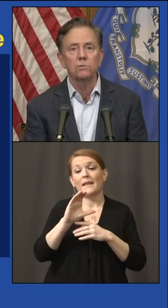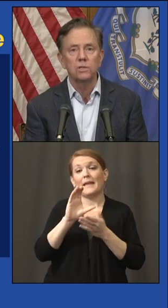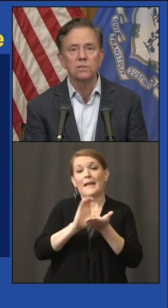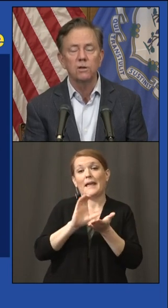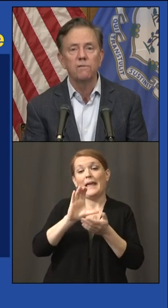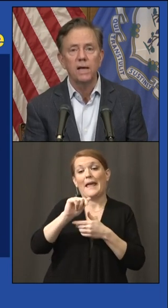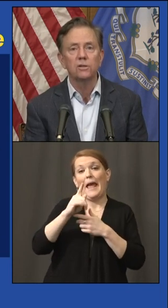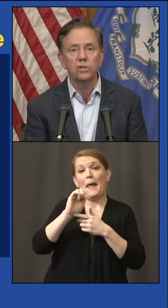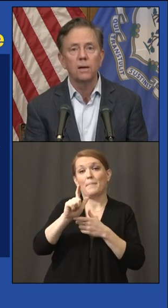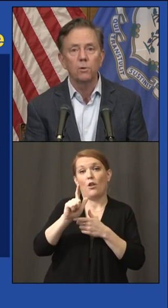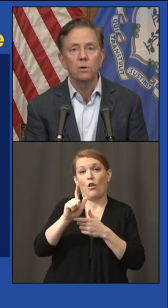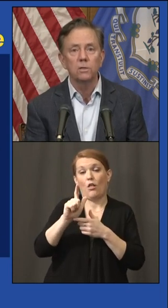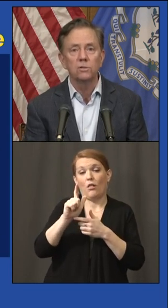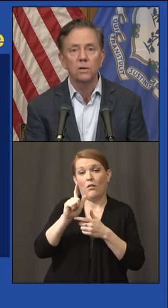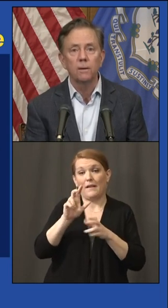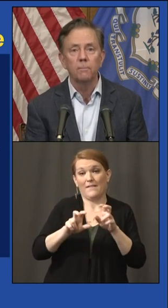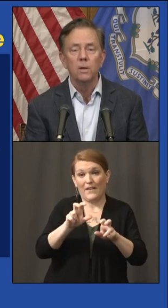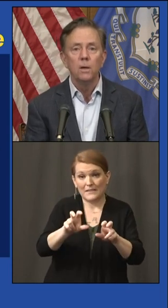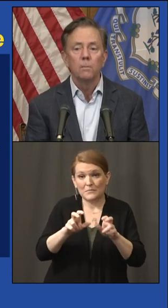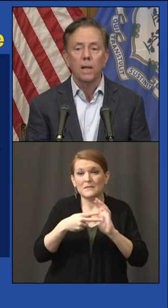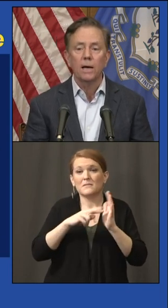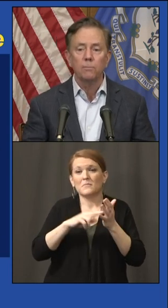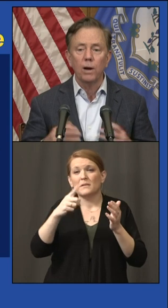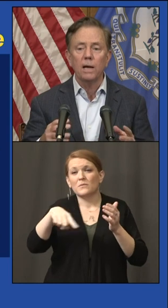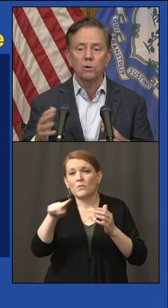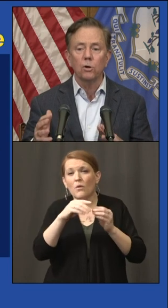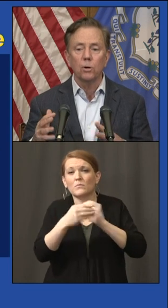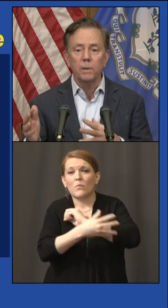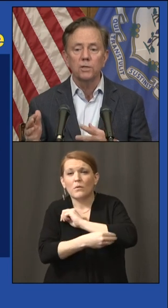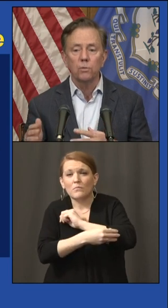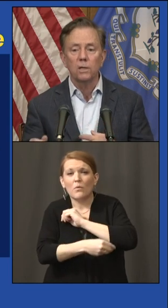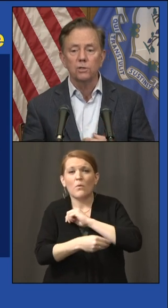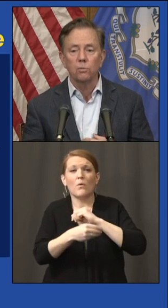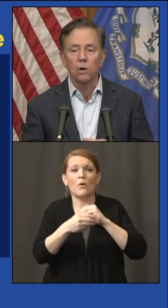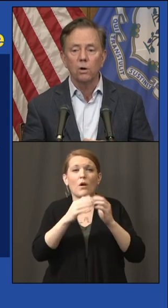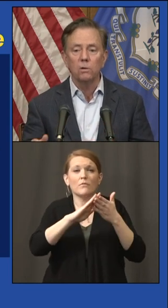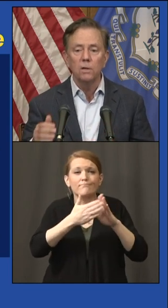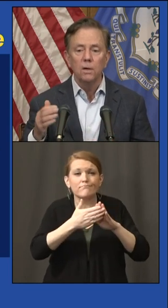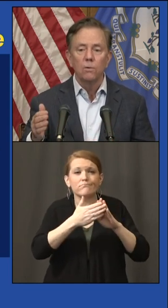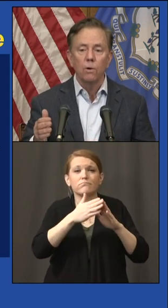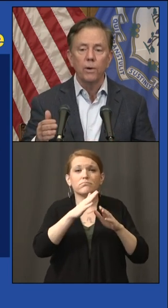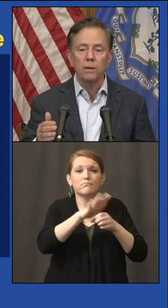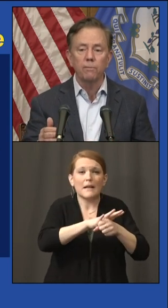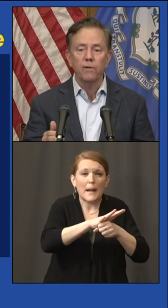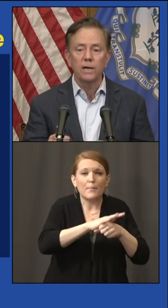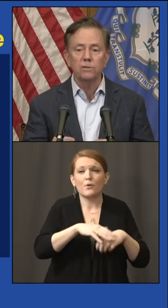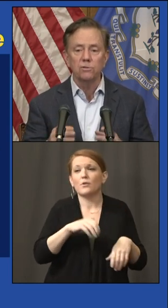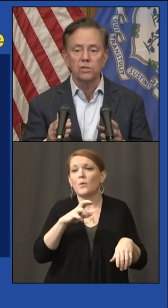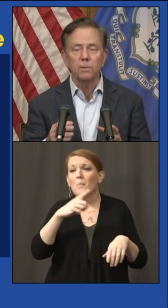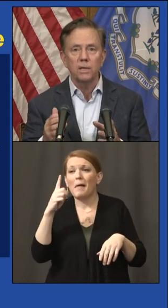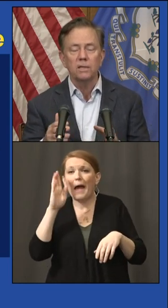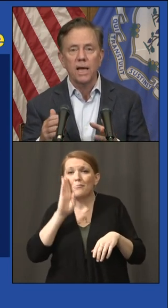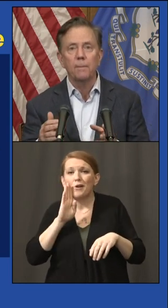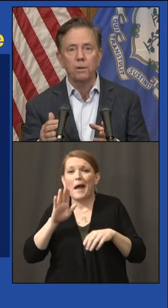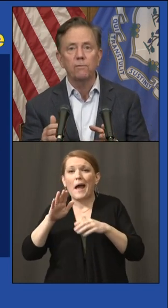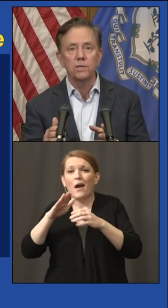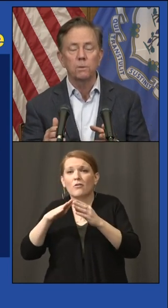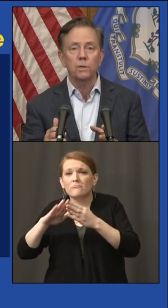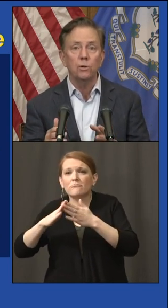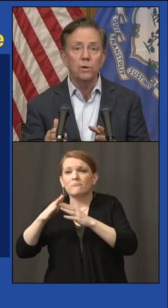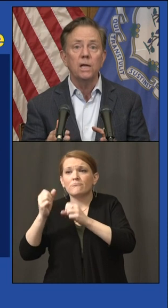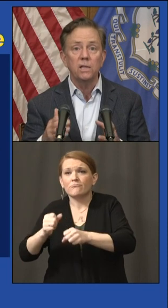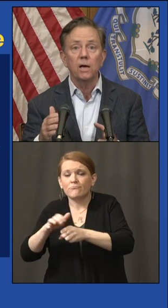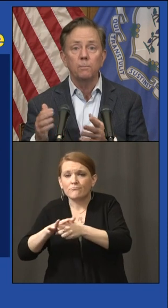those disadvantaged neighborhoods, black and brown, urban as well as rural, where we can provide you some of the capital